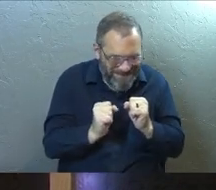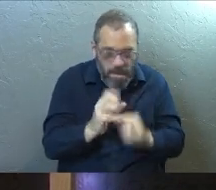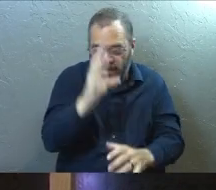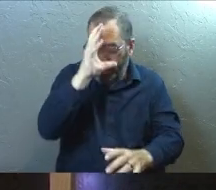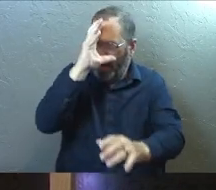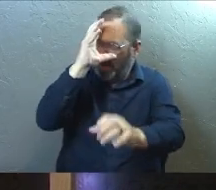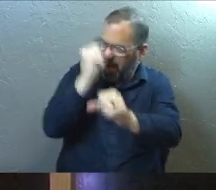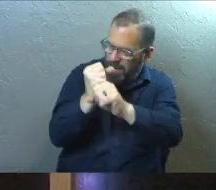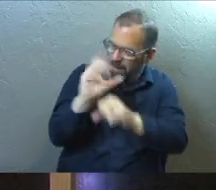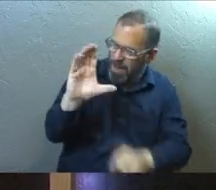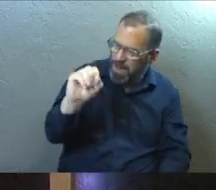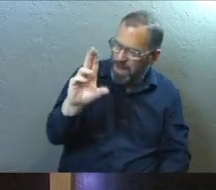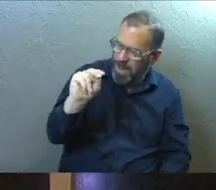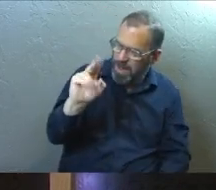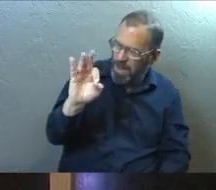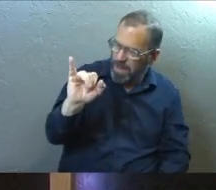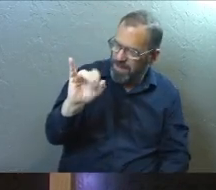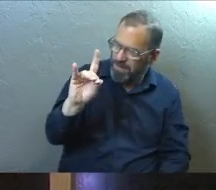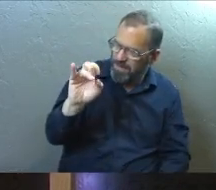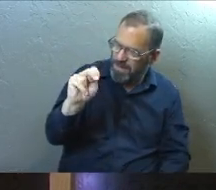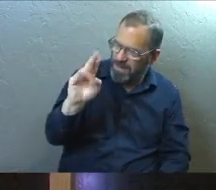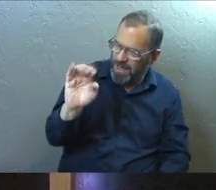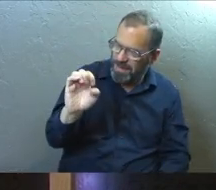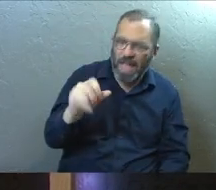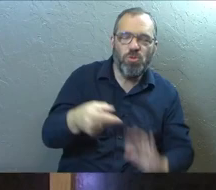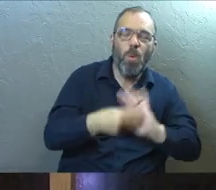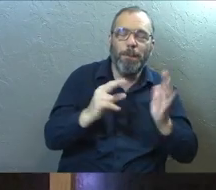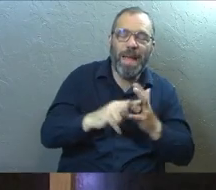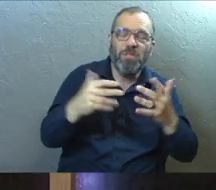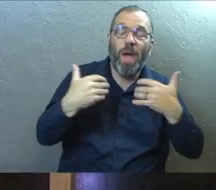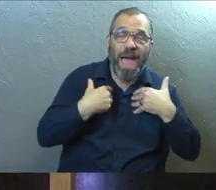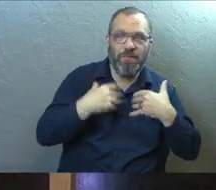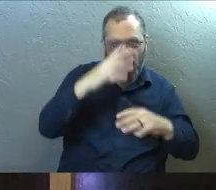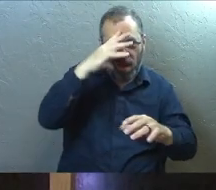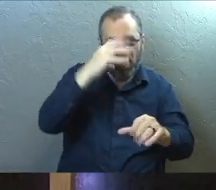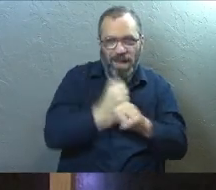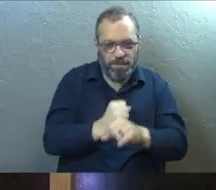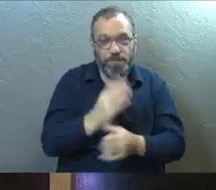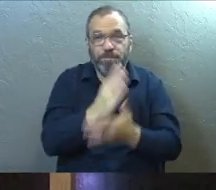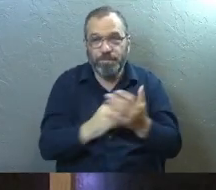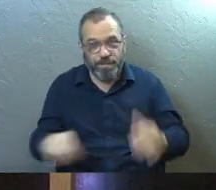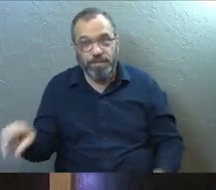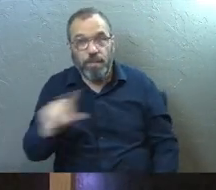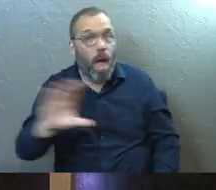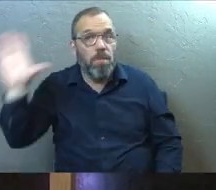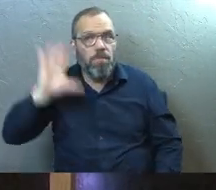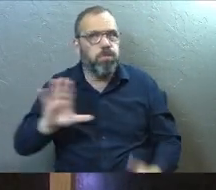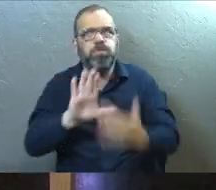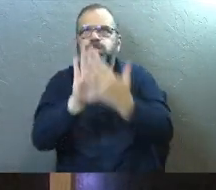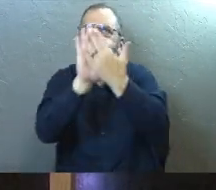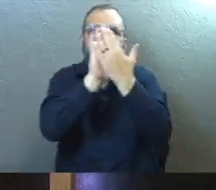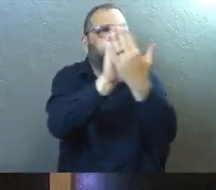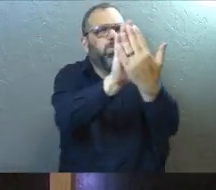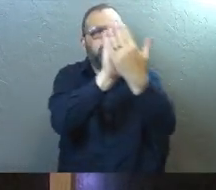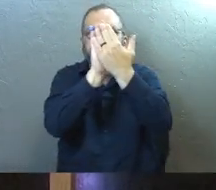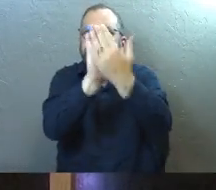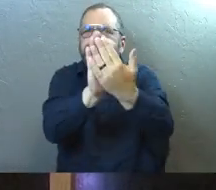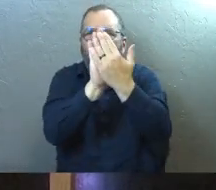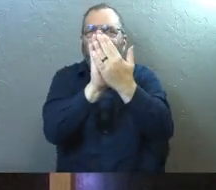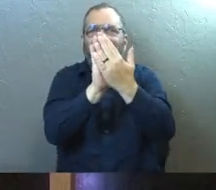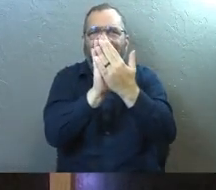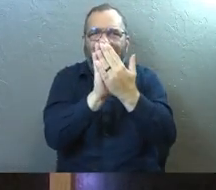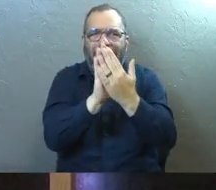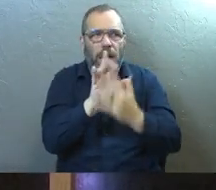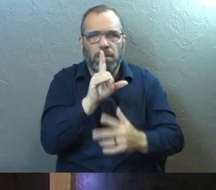Confidence. And we're, we're meant to have confidence. Some of you guys used to walk with Jesus and now you're